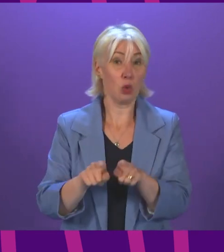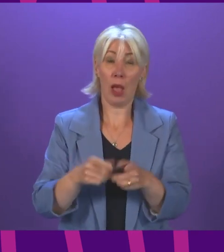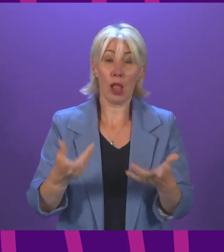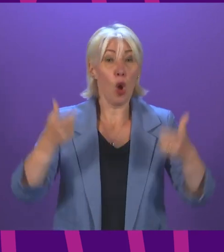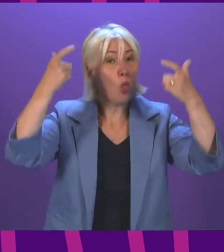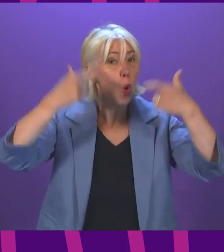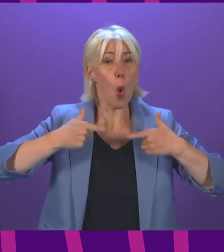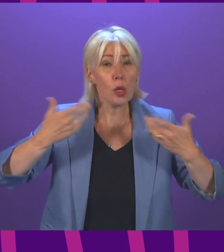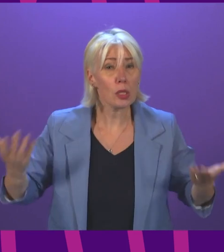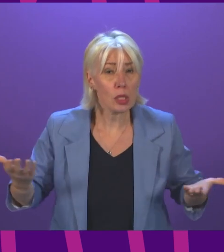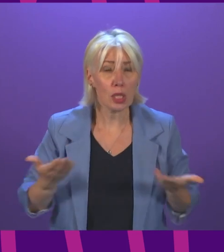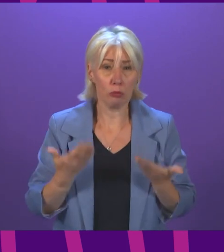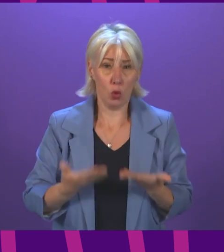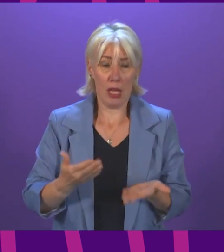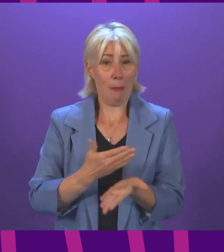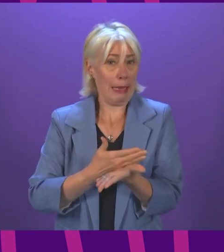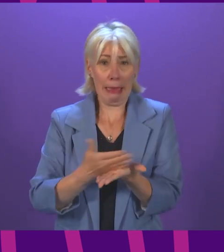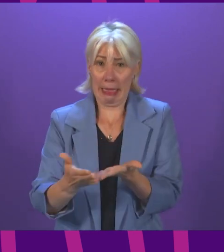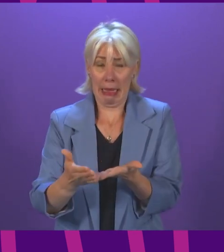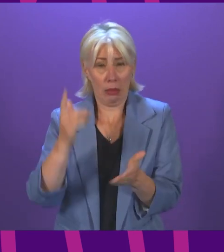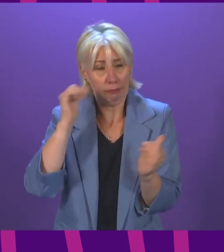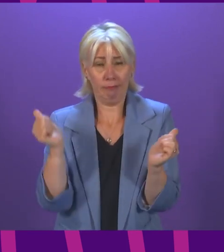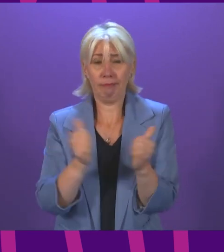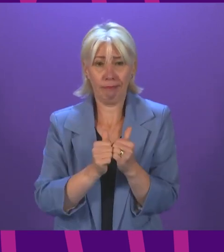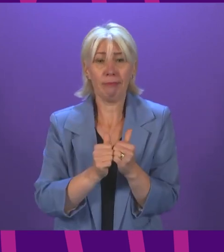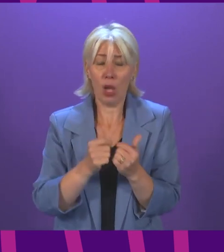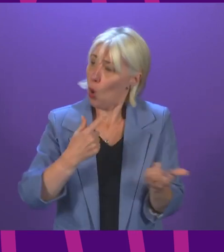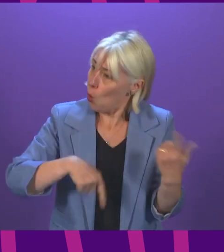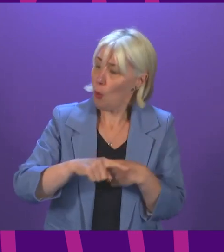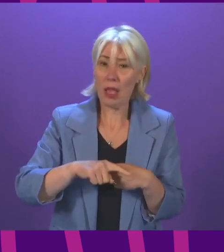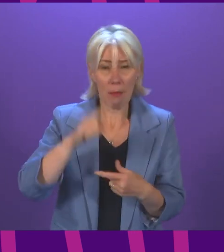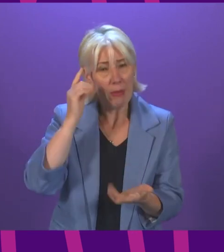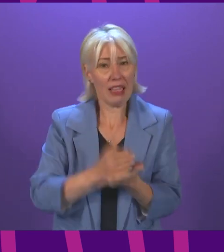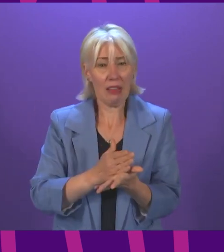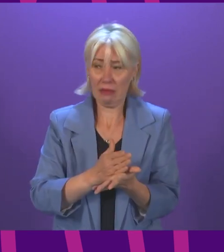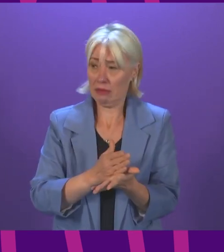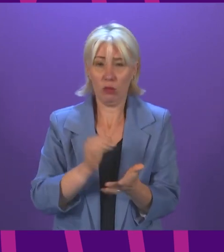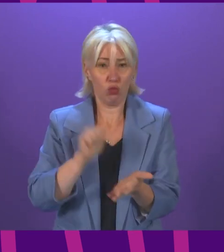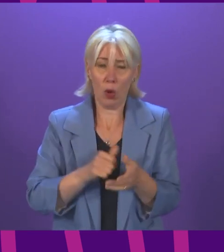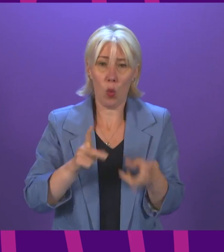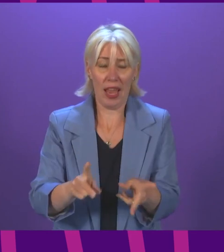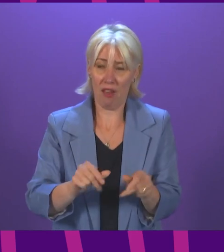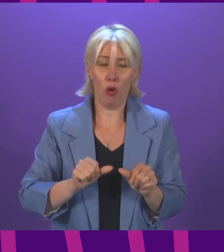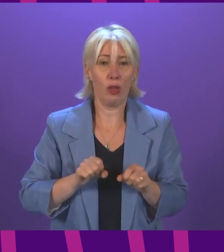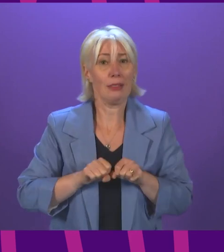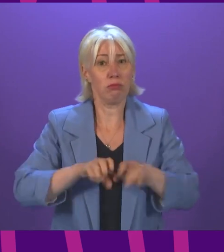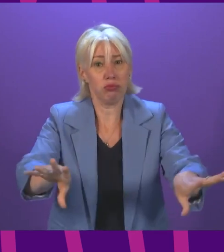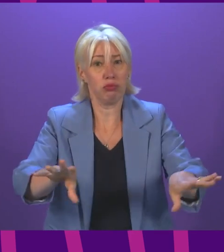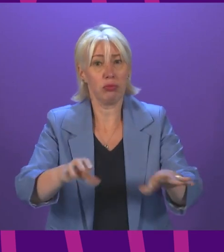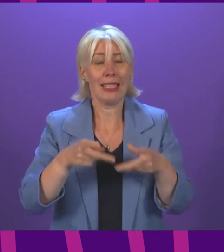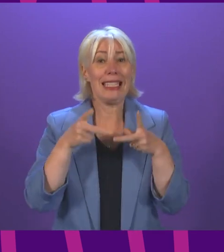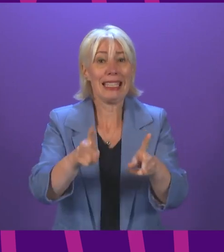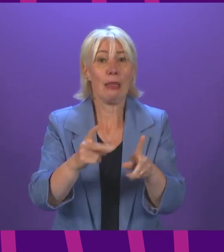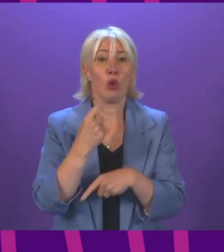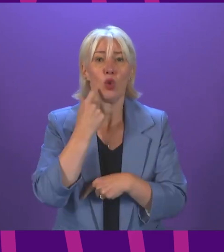made it clear in their judgment that they believe that we have taken the appropriate steps in relation to launching our scheme tomorrow. So I don't agree with the